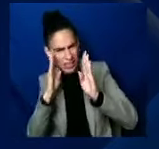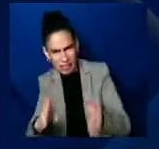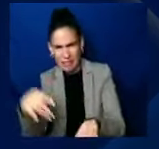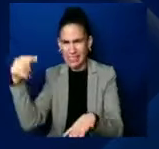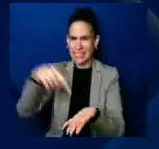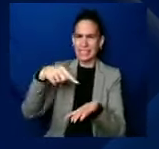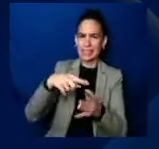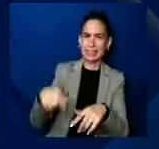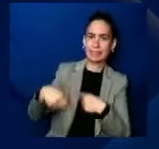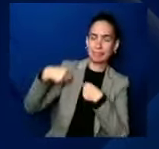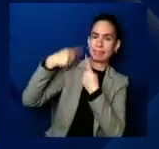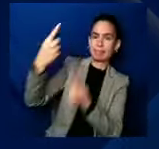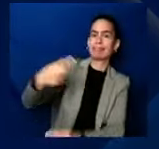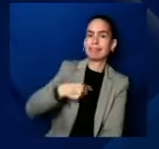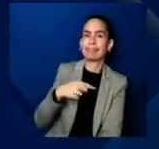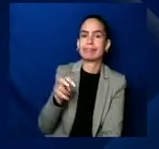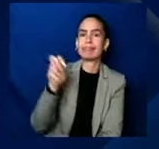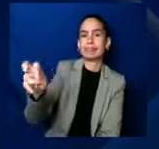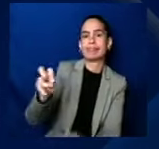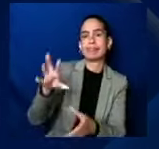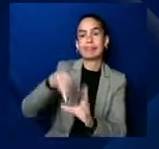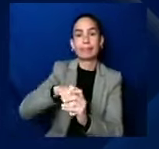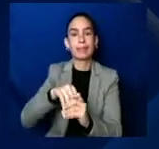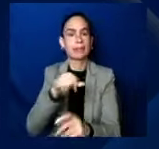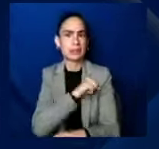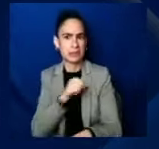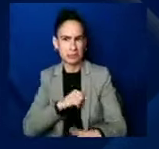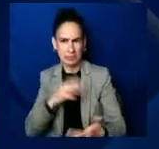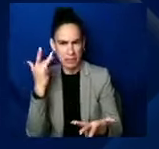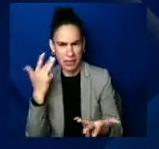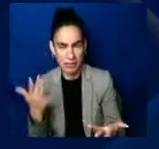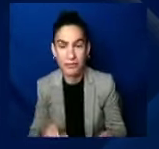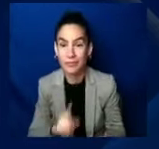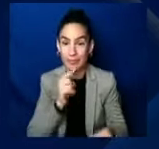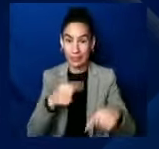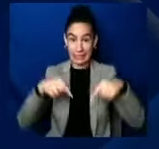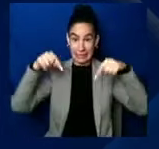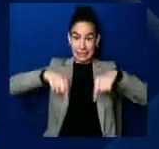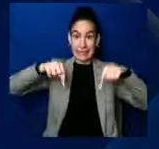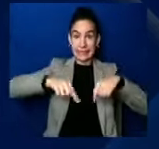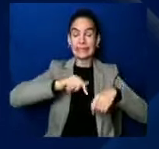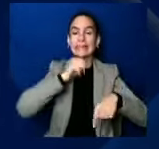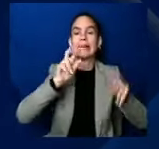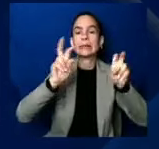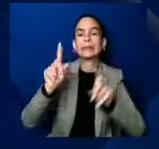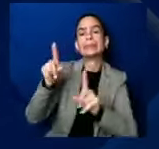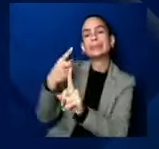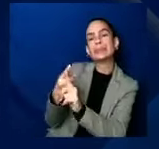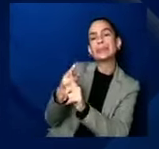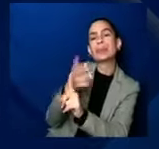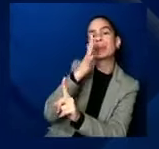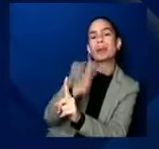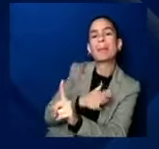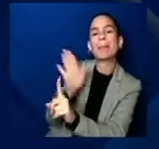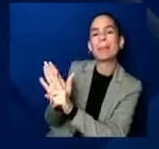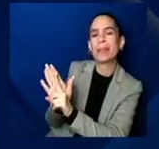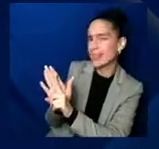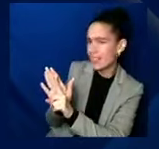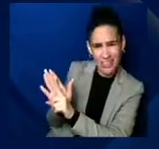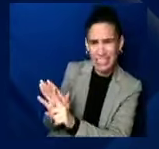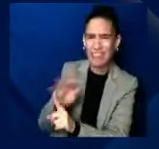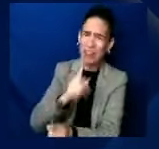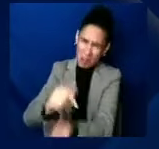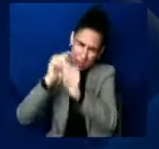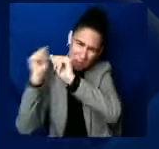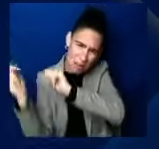Well, I'll be very clear. This is not an issue just for women. This is an issue for all of us. If we believe in the fundamental